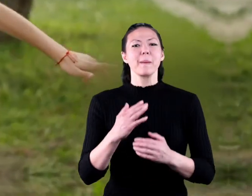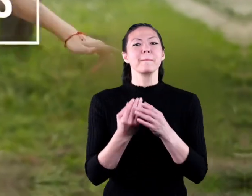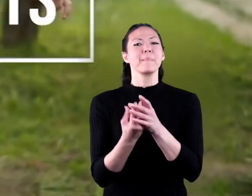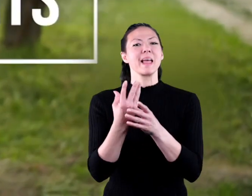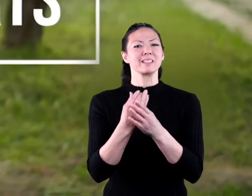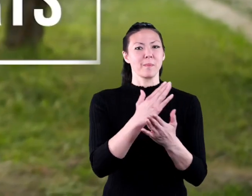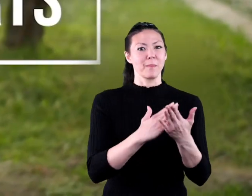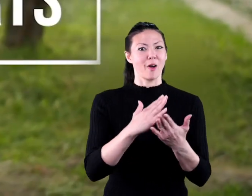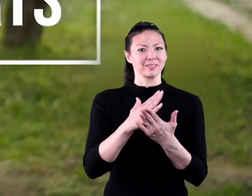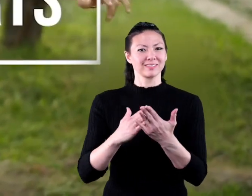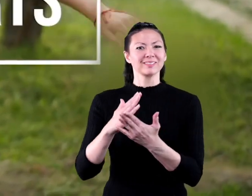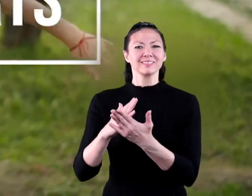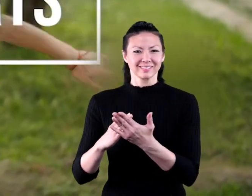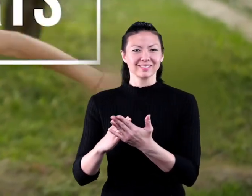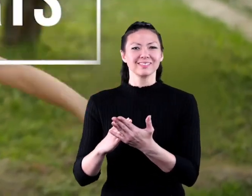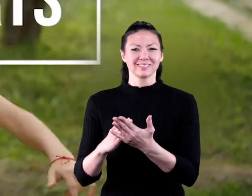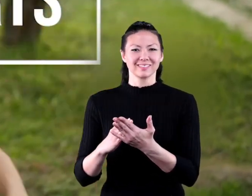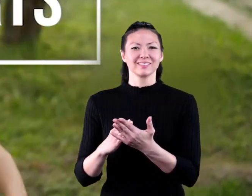Plant parts!